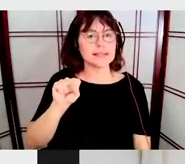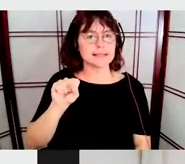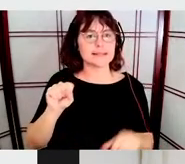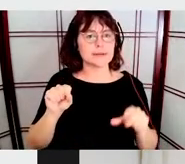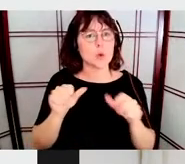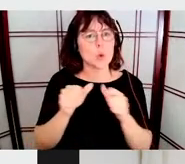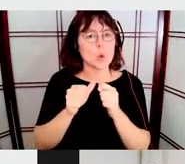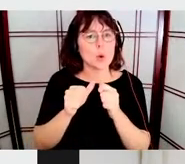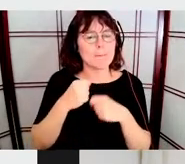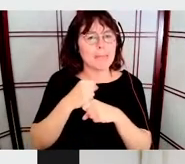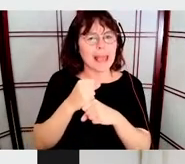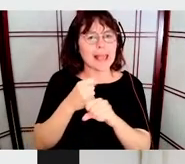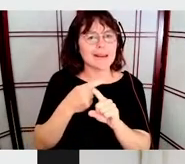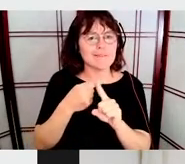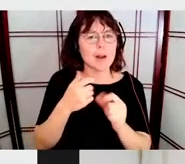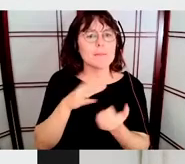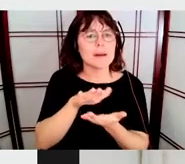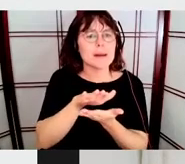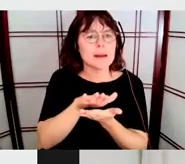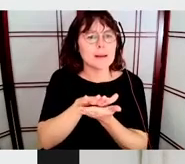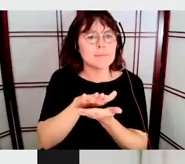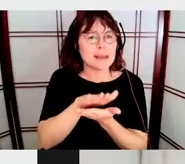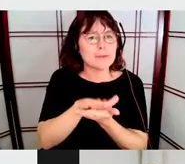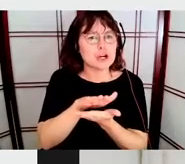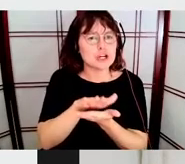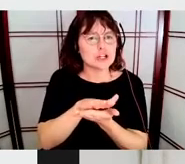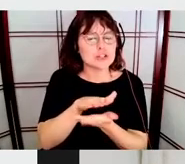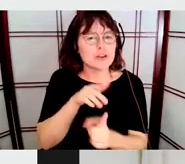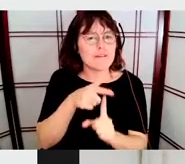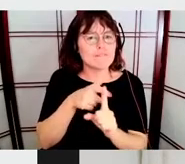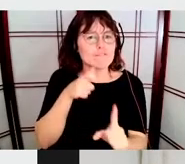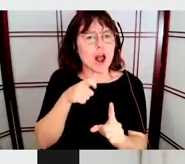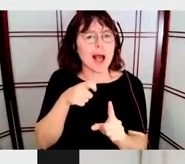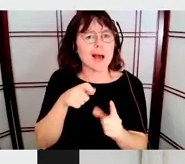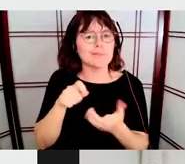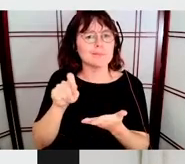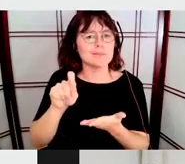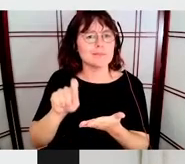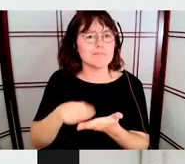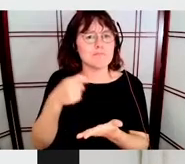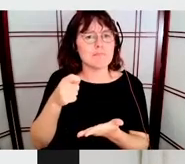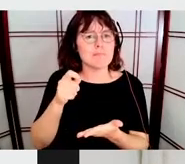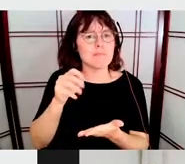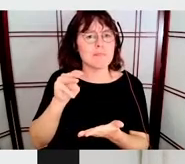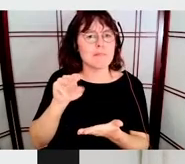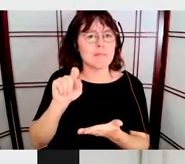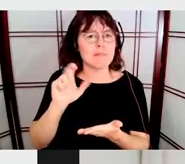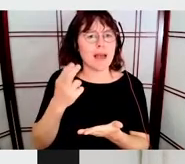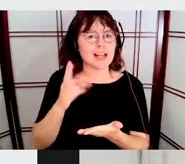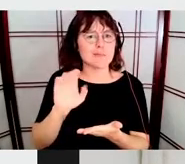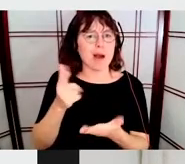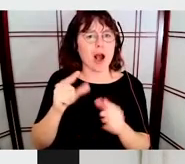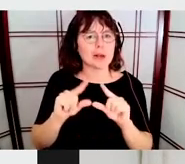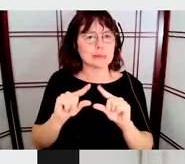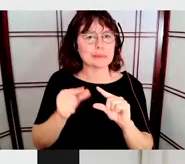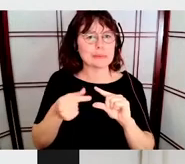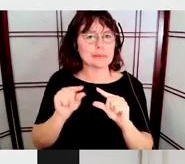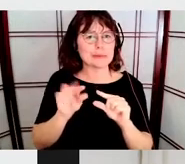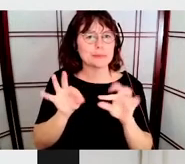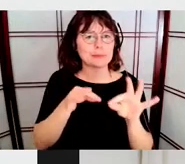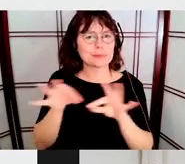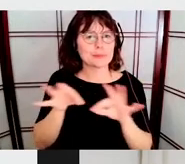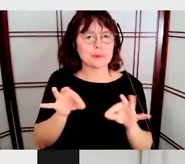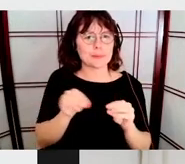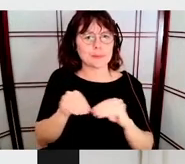of papers that used to come in the matchboxes. So unlucky, we don't have many, many other information that